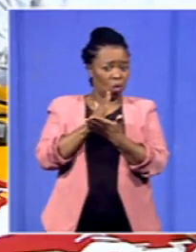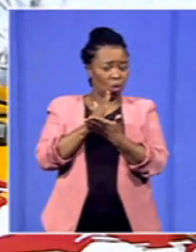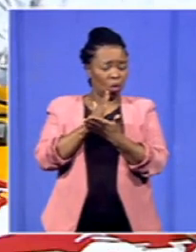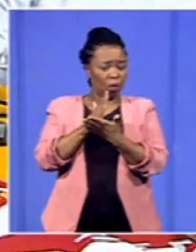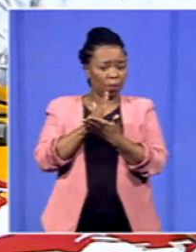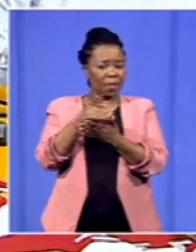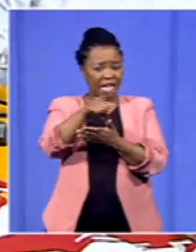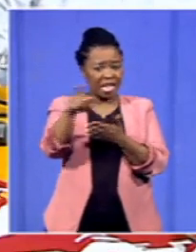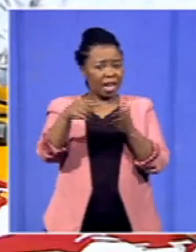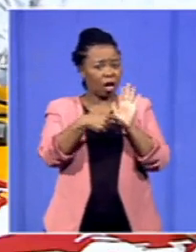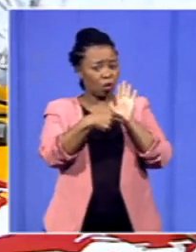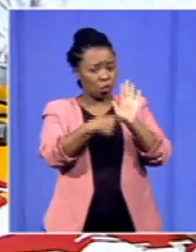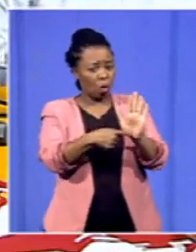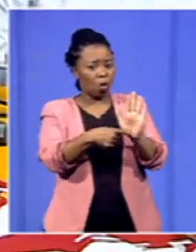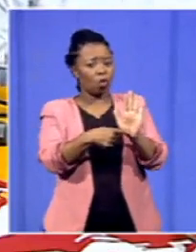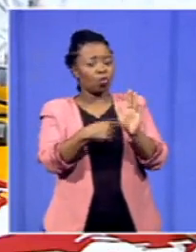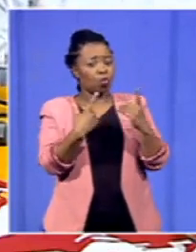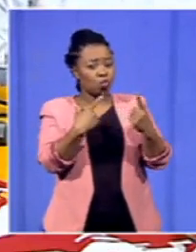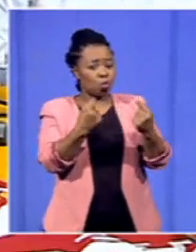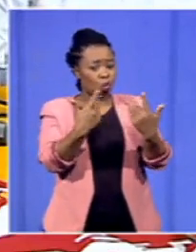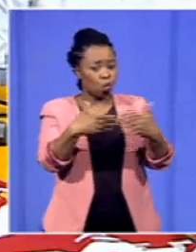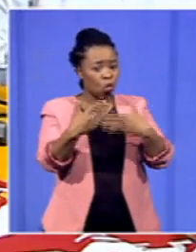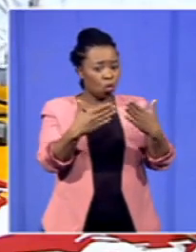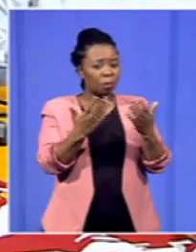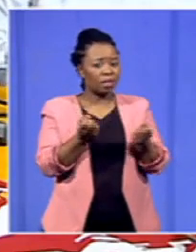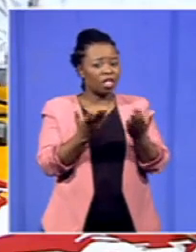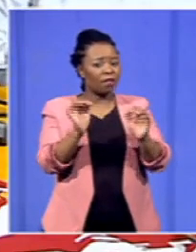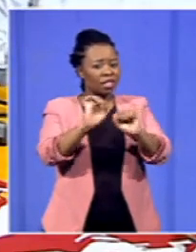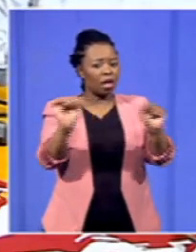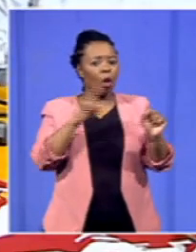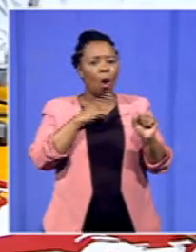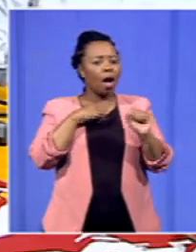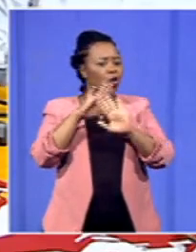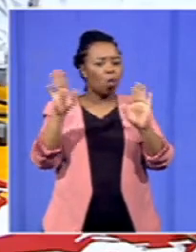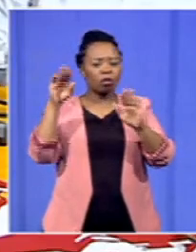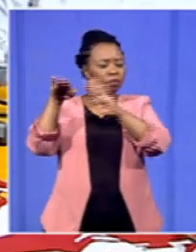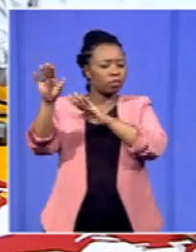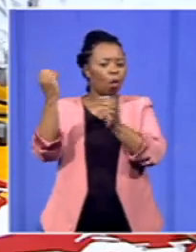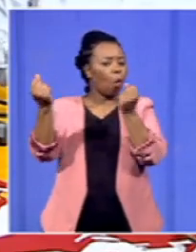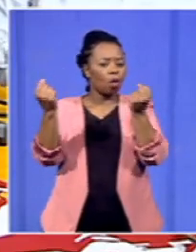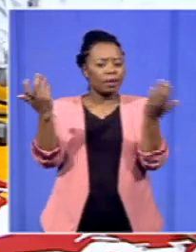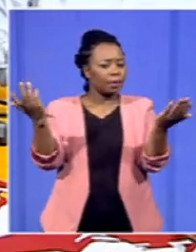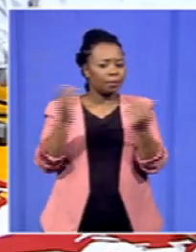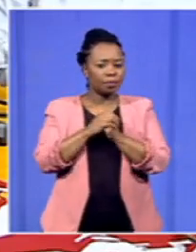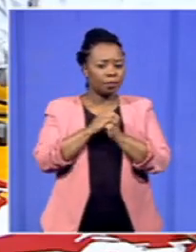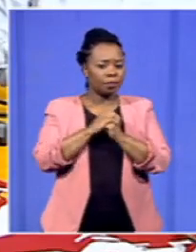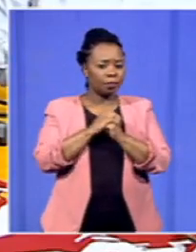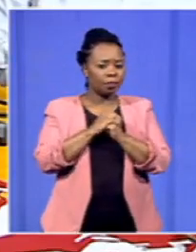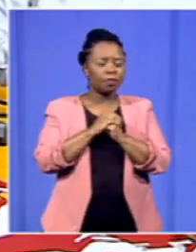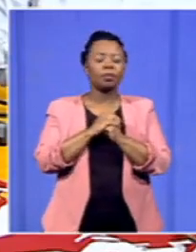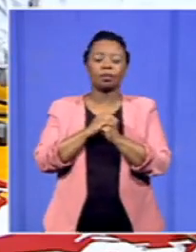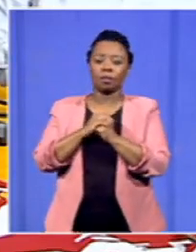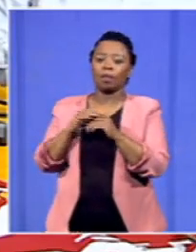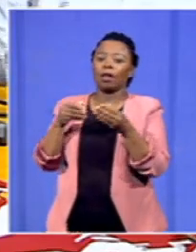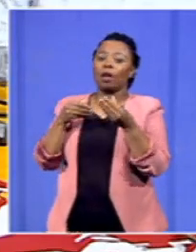demonstration and still be able to provide a service why are you not considering the courts well part of the documents